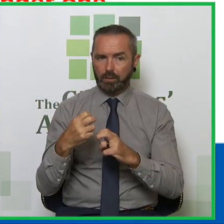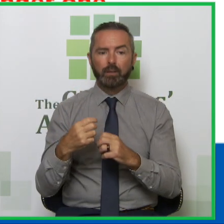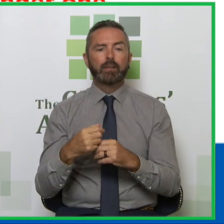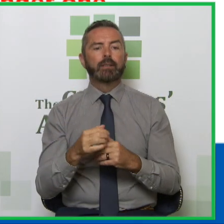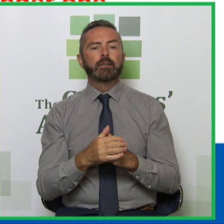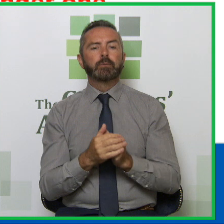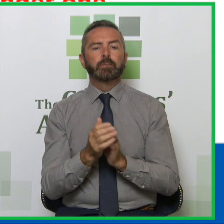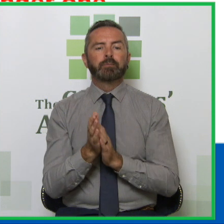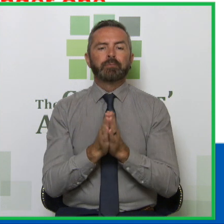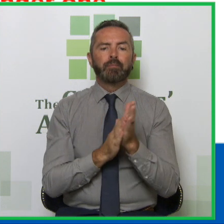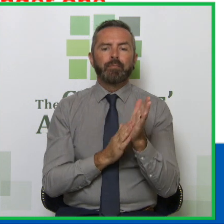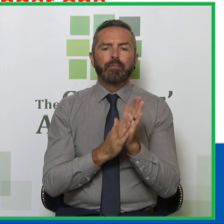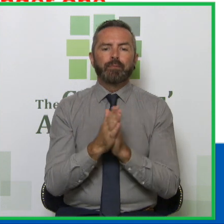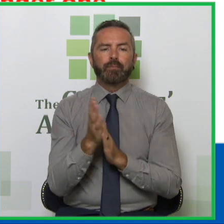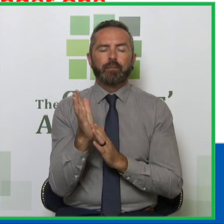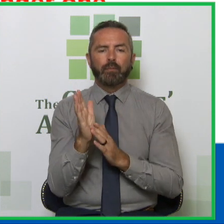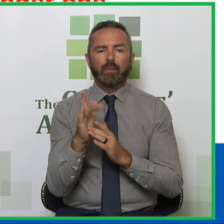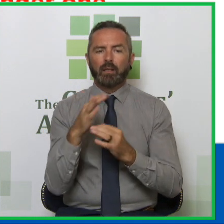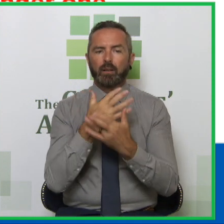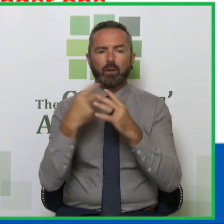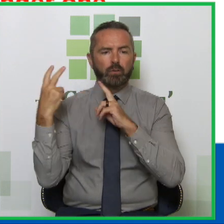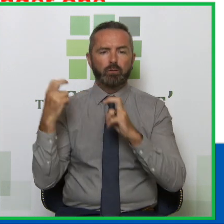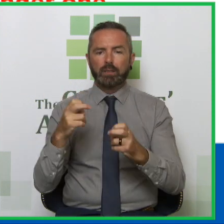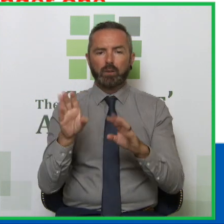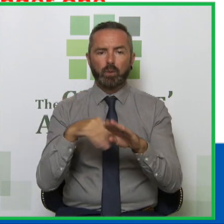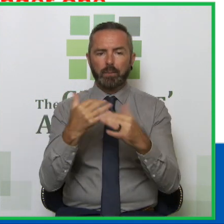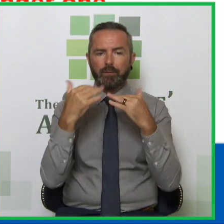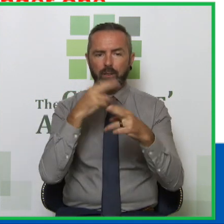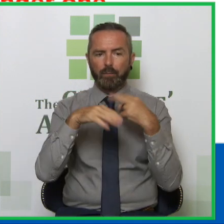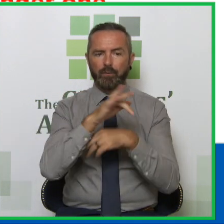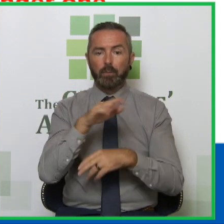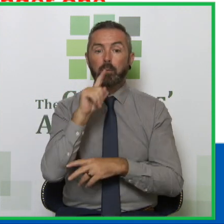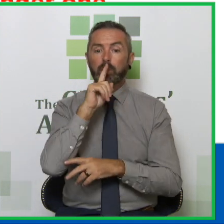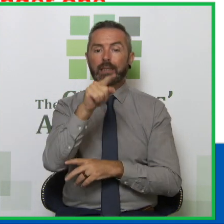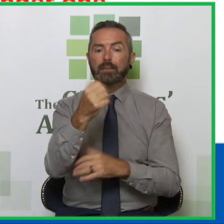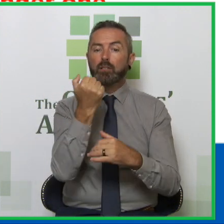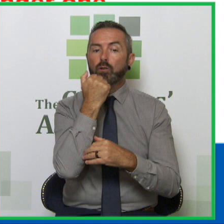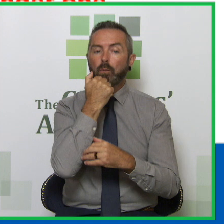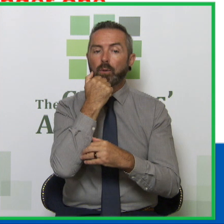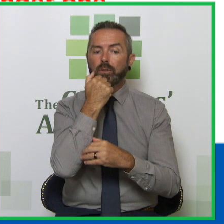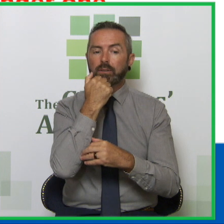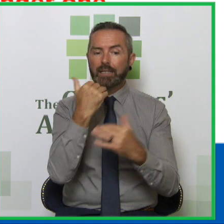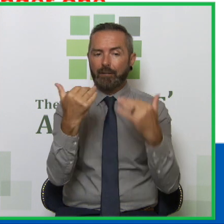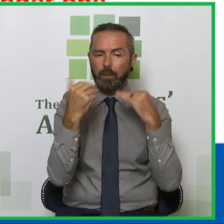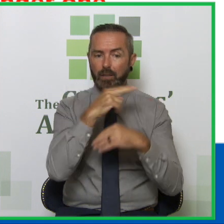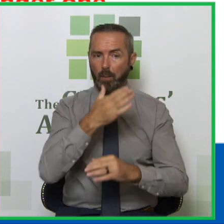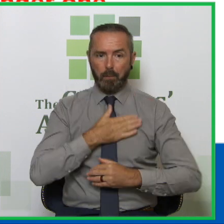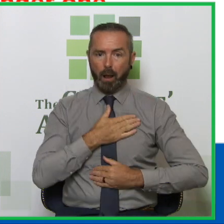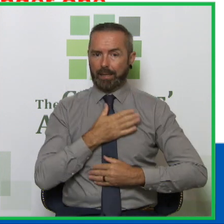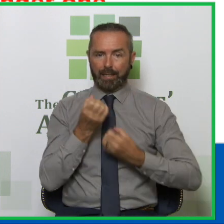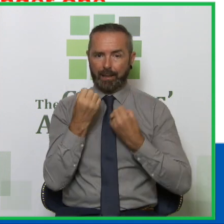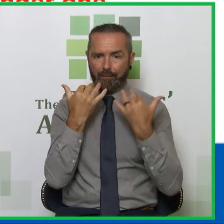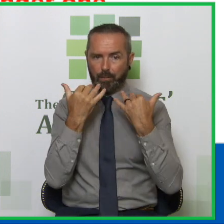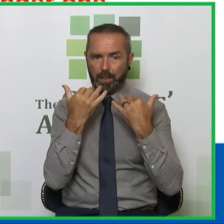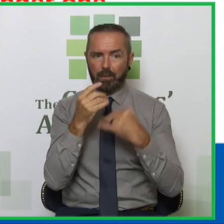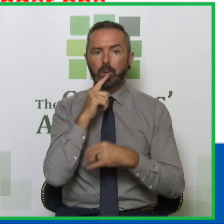epidemiology and HIV and AIDS and measles and all of those things. This is the numbers speaking not Catherine and the numbers say that for